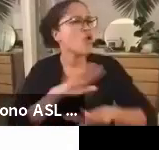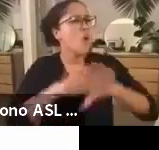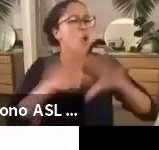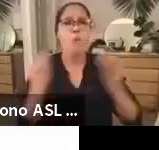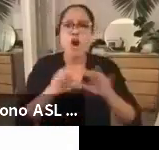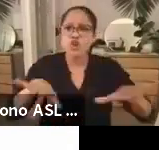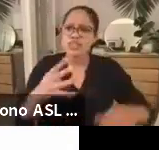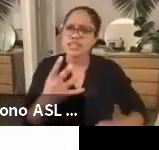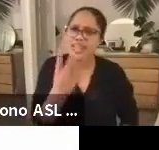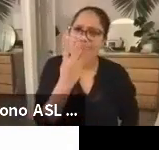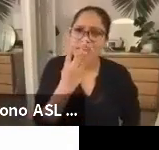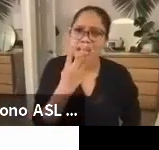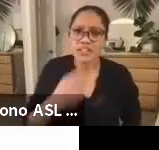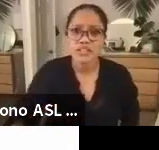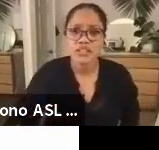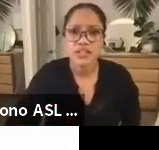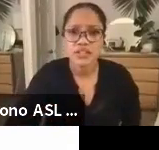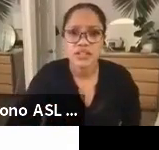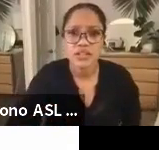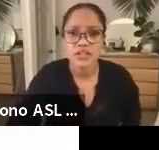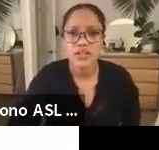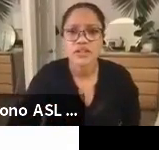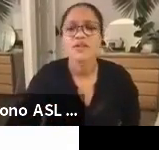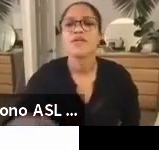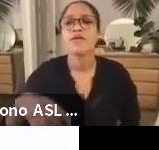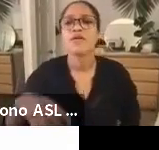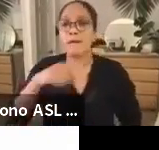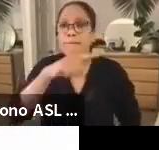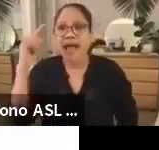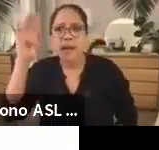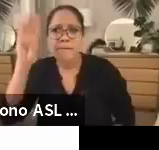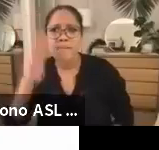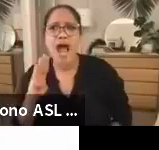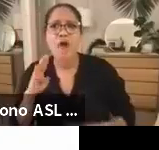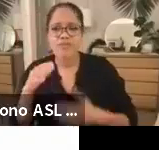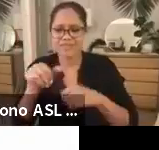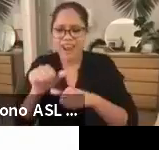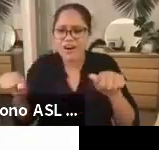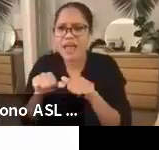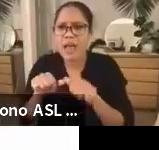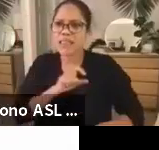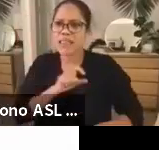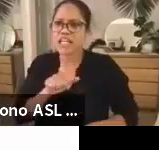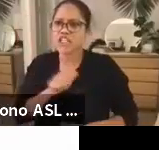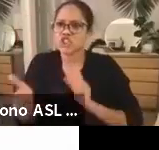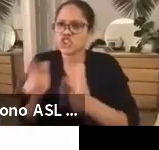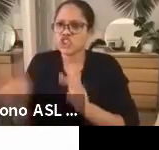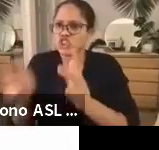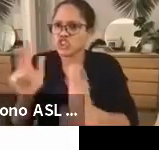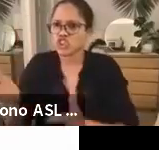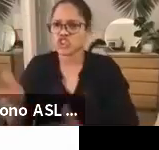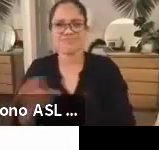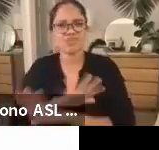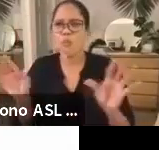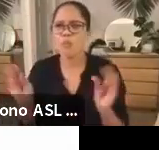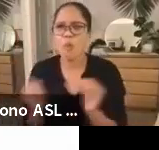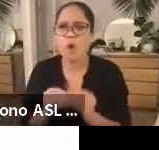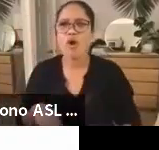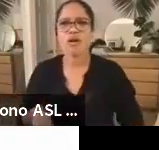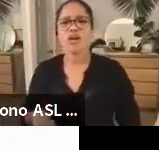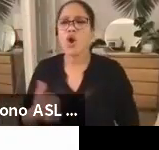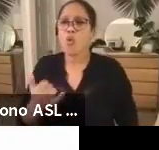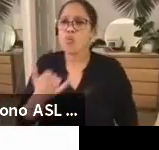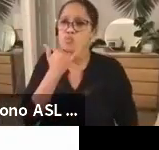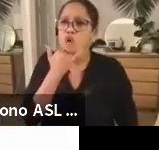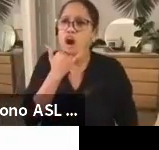over-policing of black and brown neighborhoods. Life sentences over no more dime bags. No more wrongful convictions of